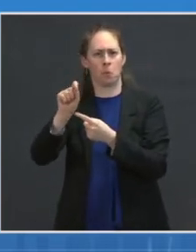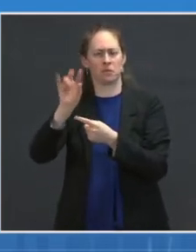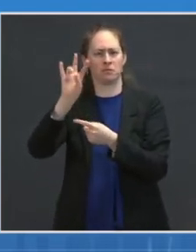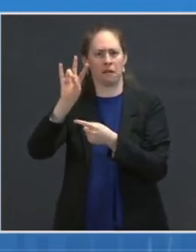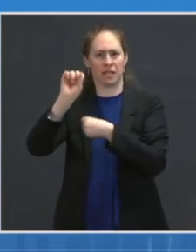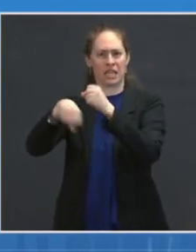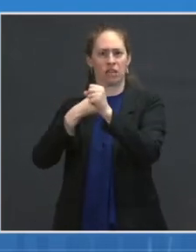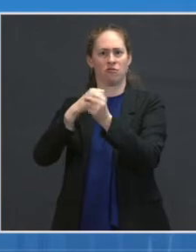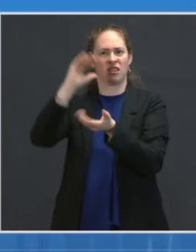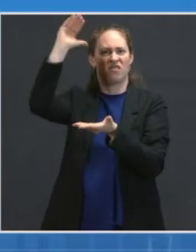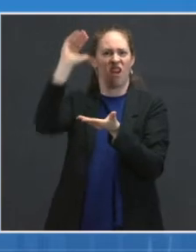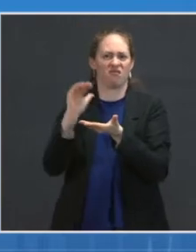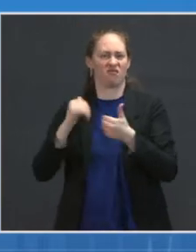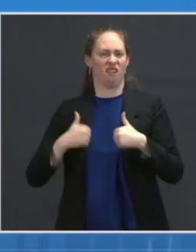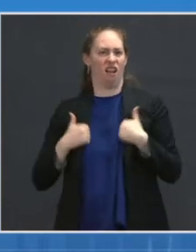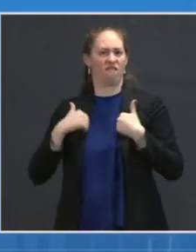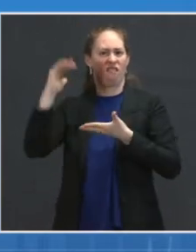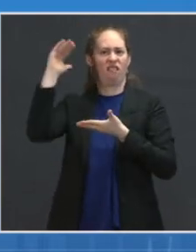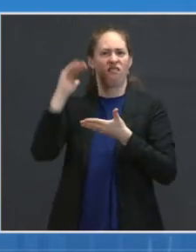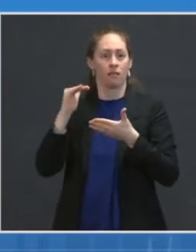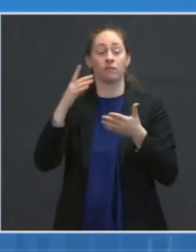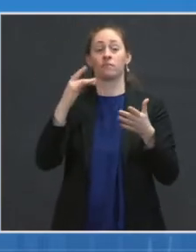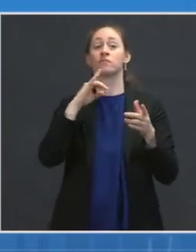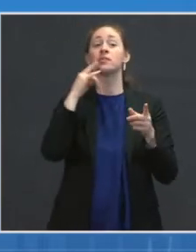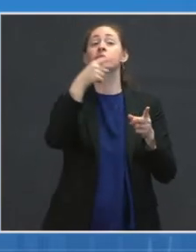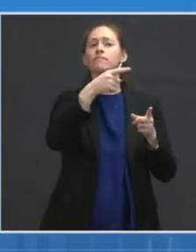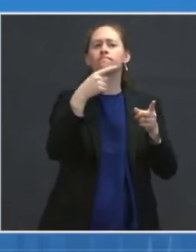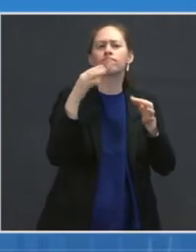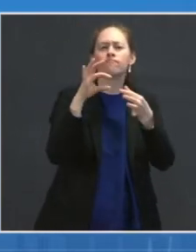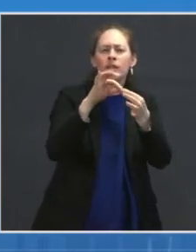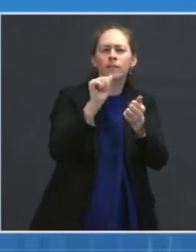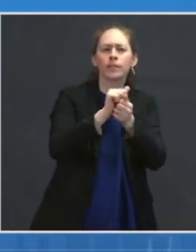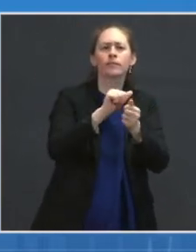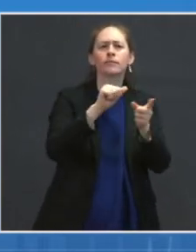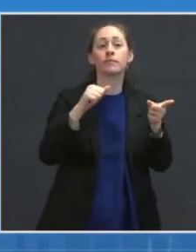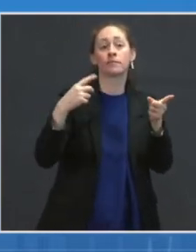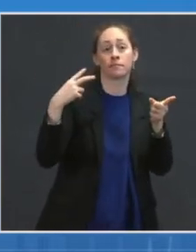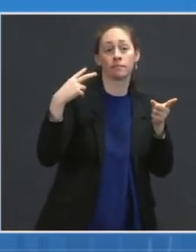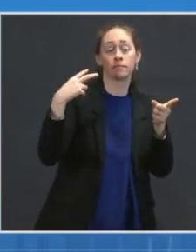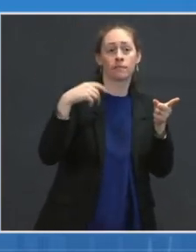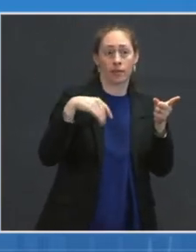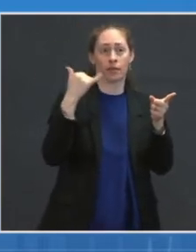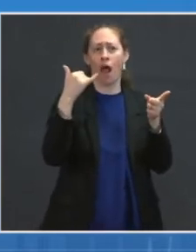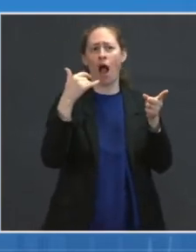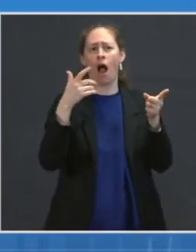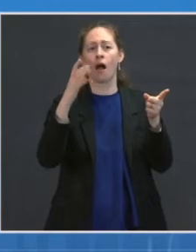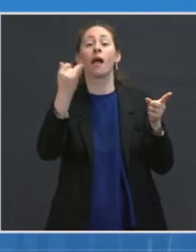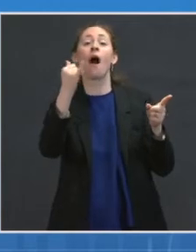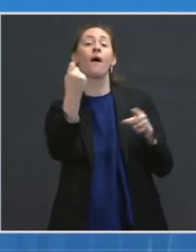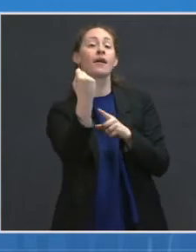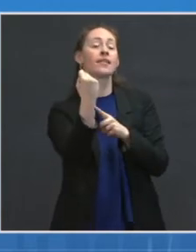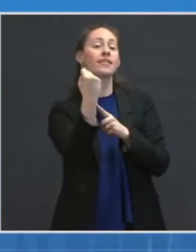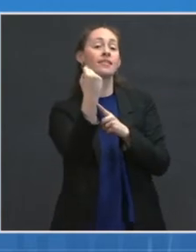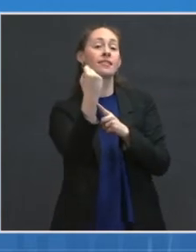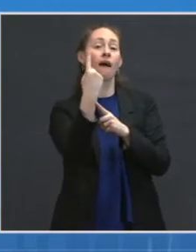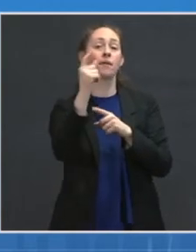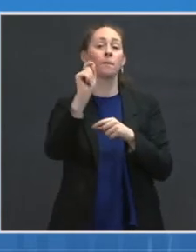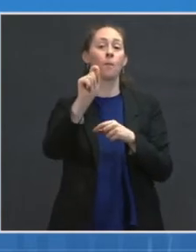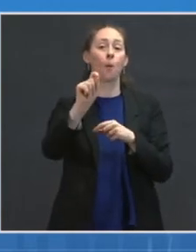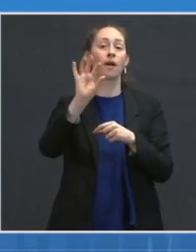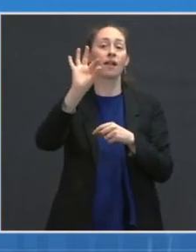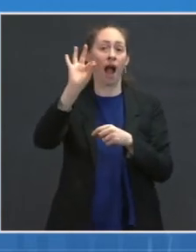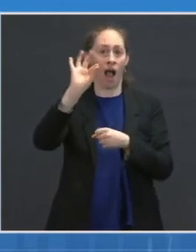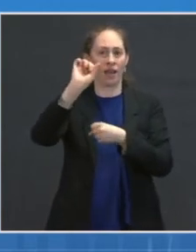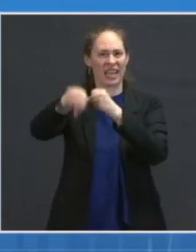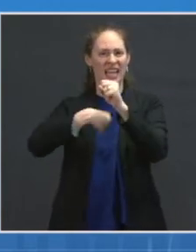persons had lost the second largest life expectancy, dropping 1.9 years. These findings, though not surprising,